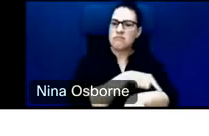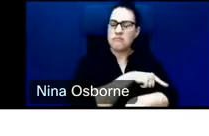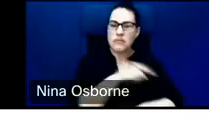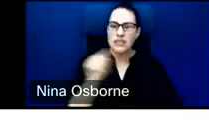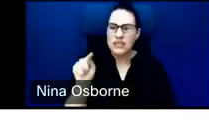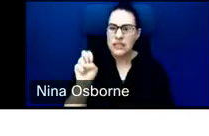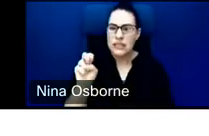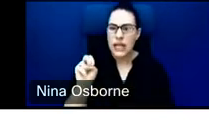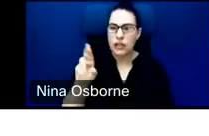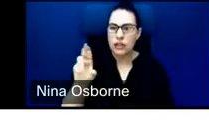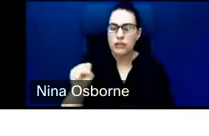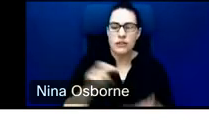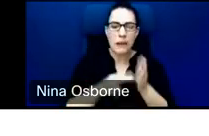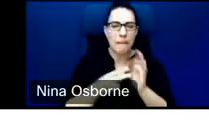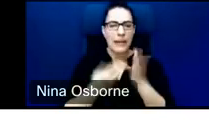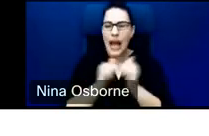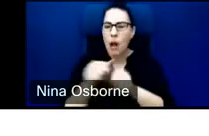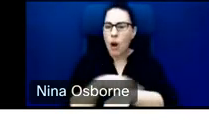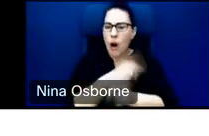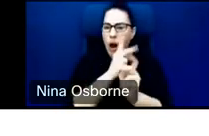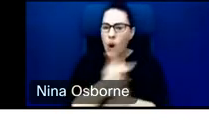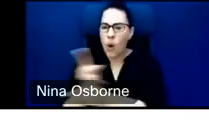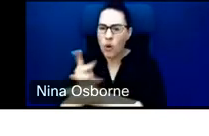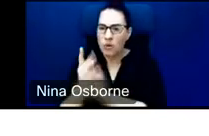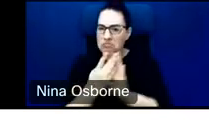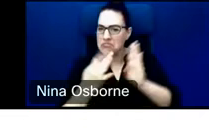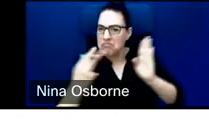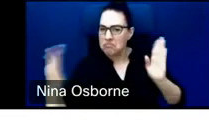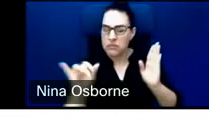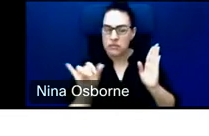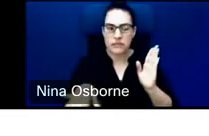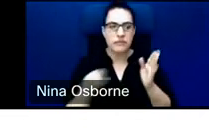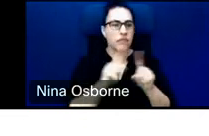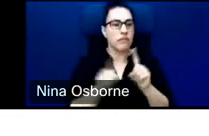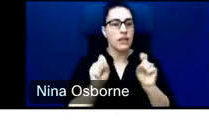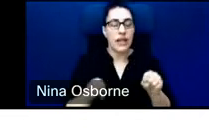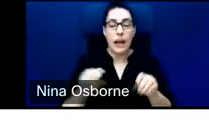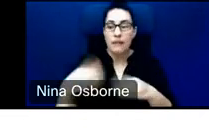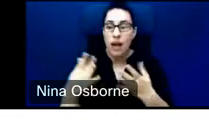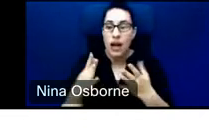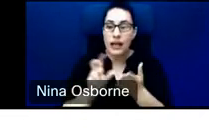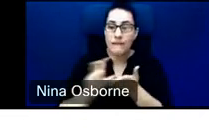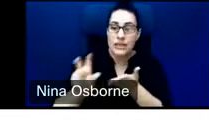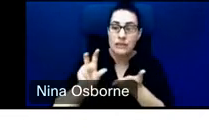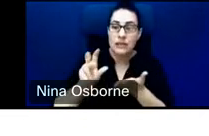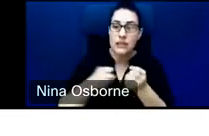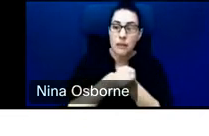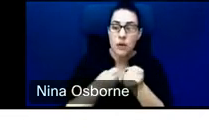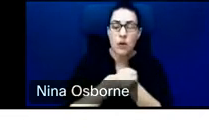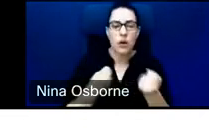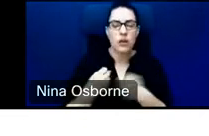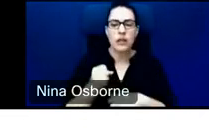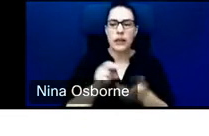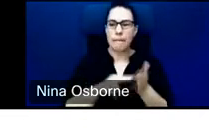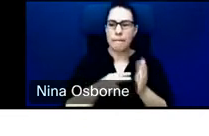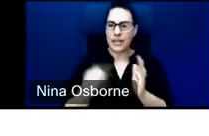and good size investment support where we will provide a guarantee where we're either going